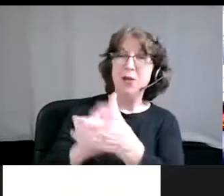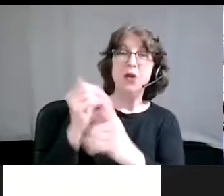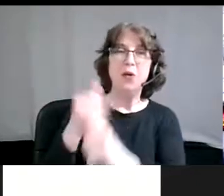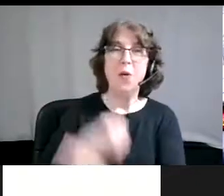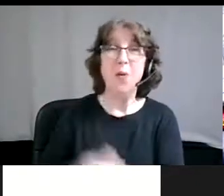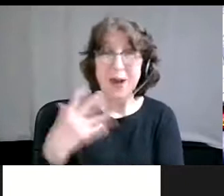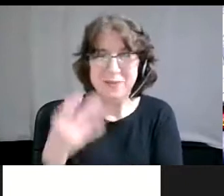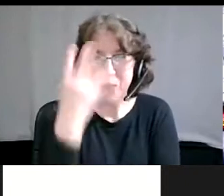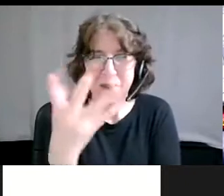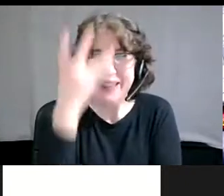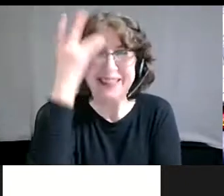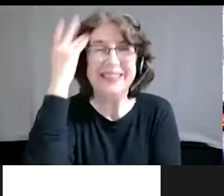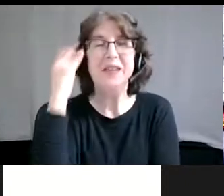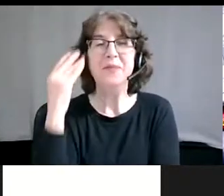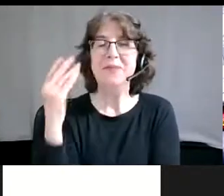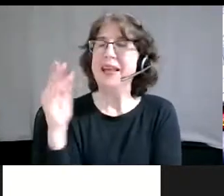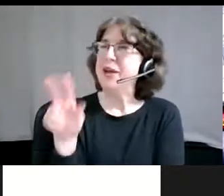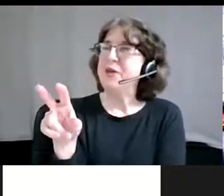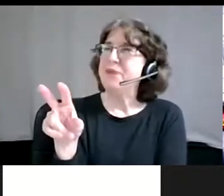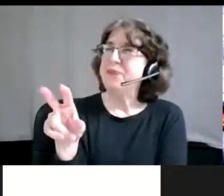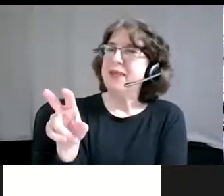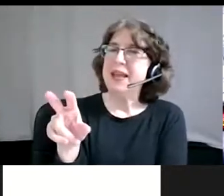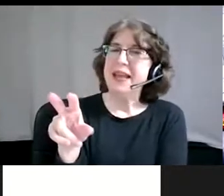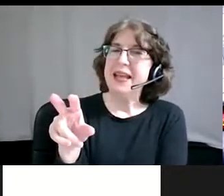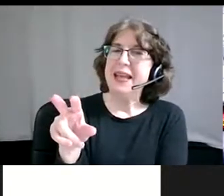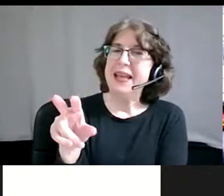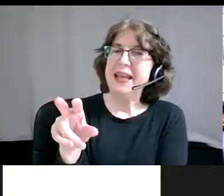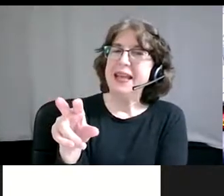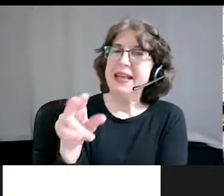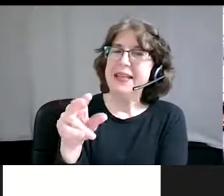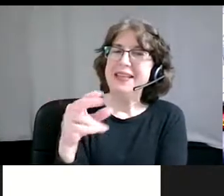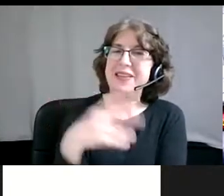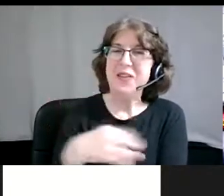the white dude.